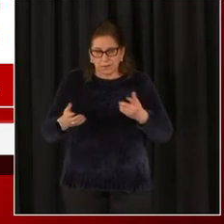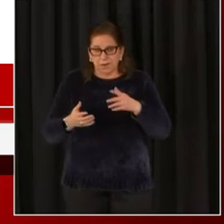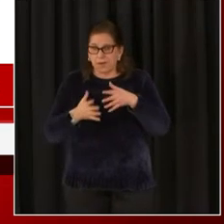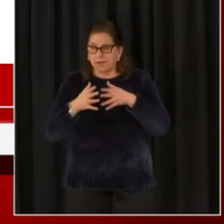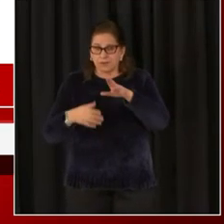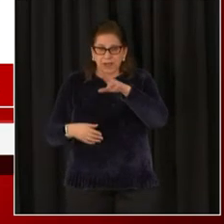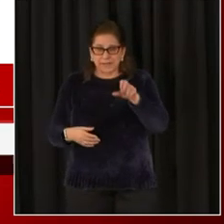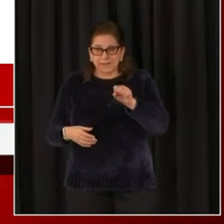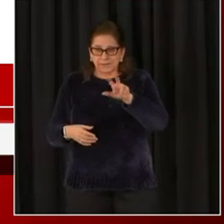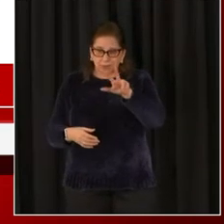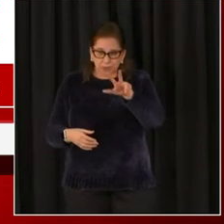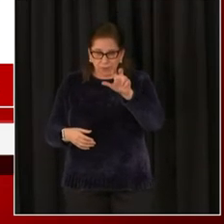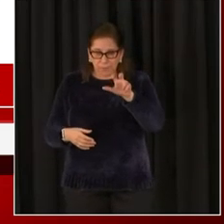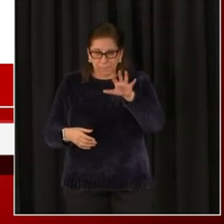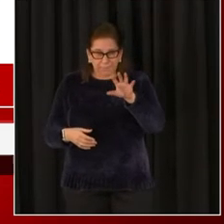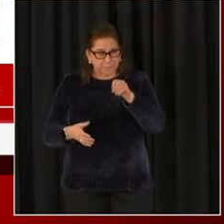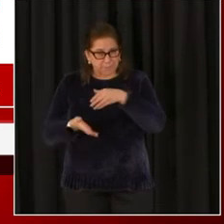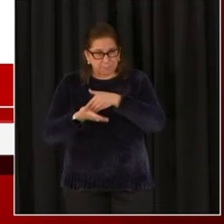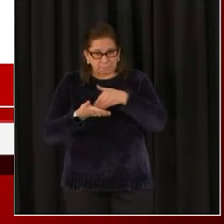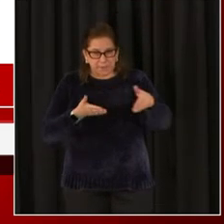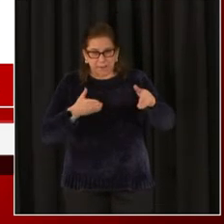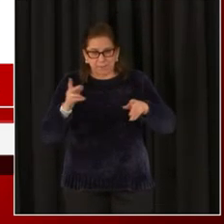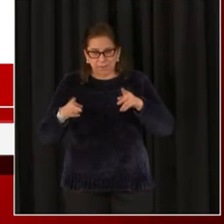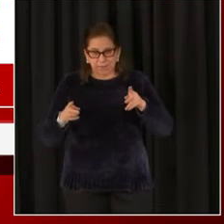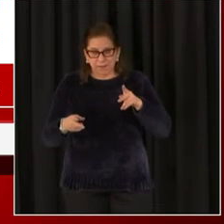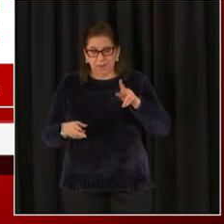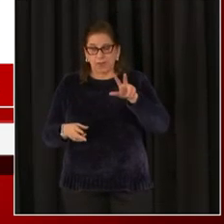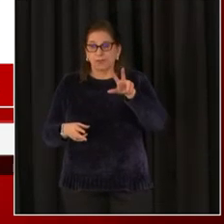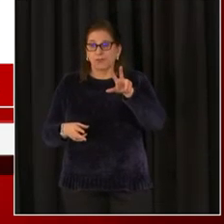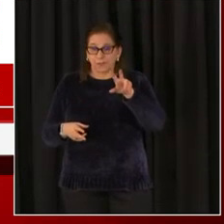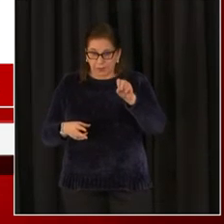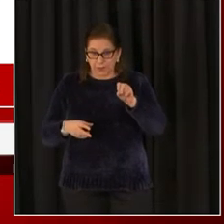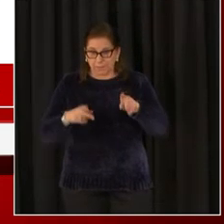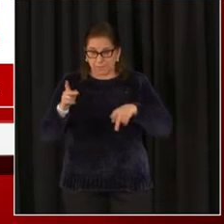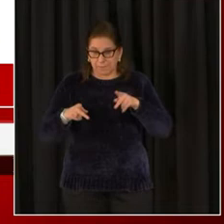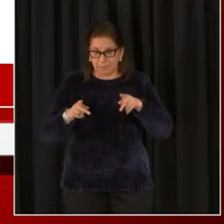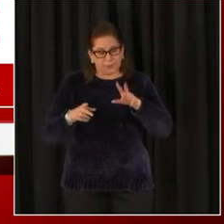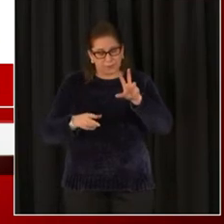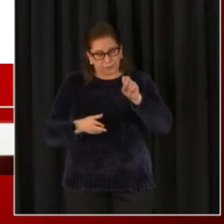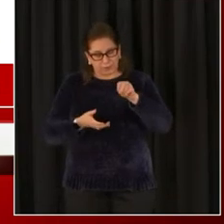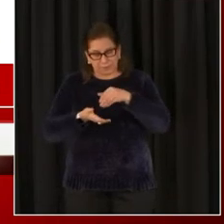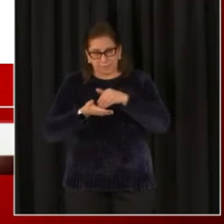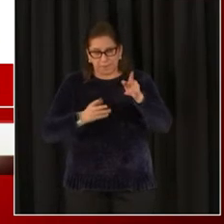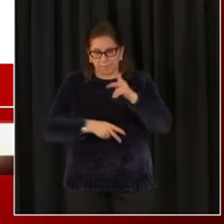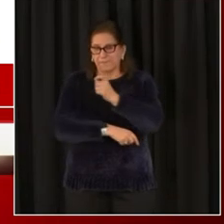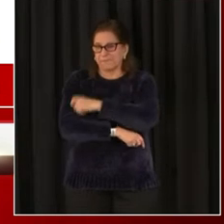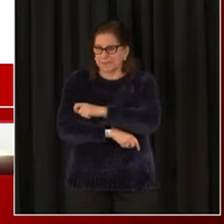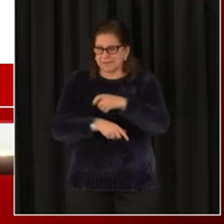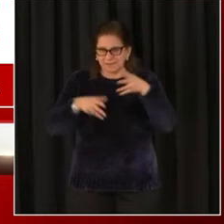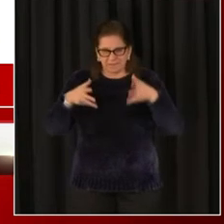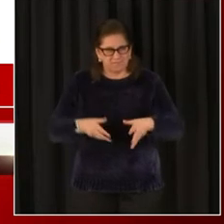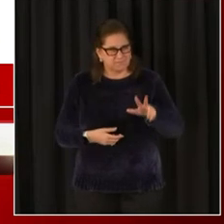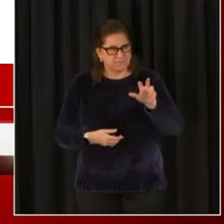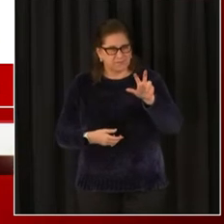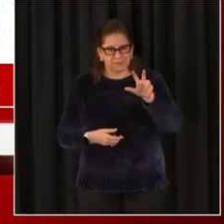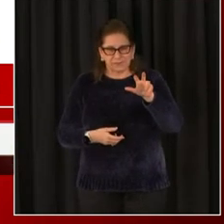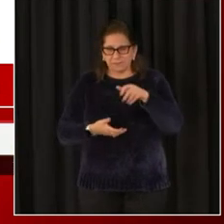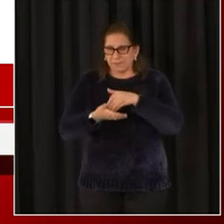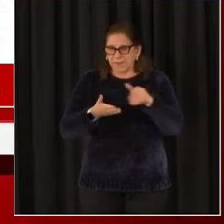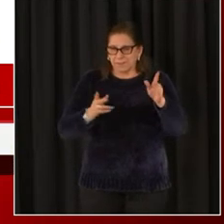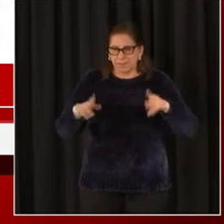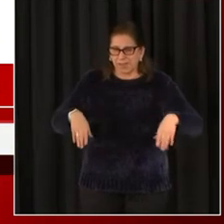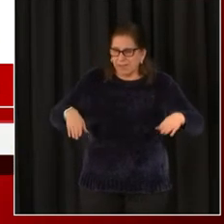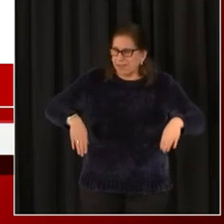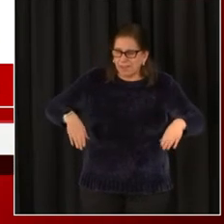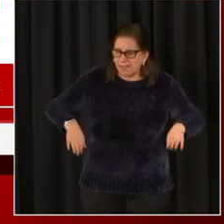300 million people. And I think so far 30 million is growing, but about 30 million vaccines have been produced. Is that